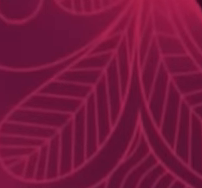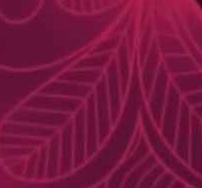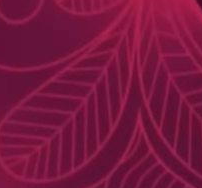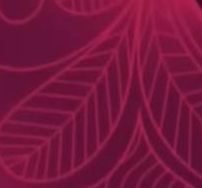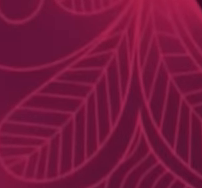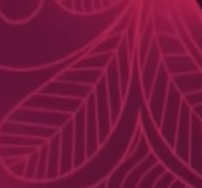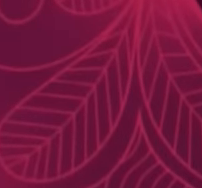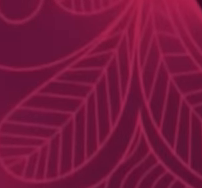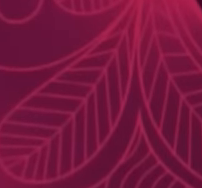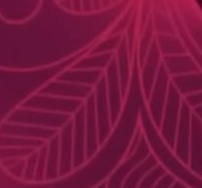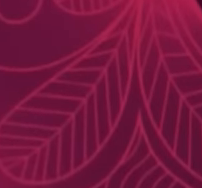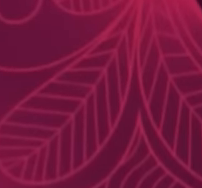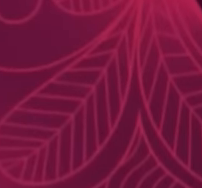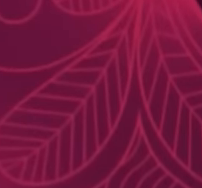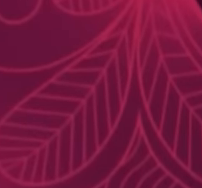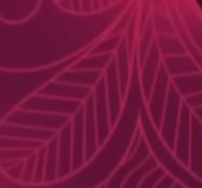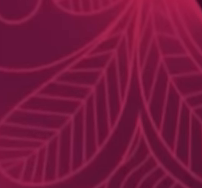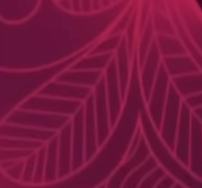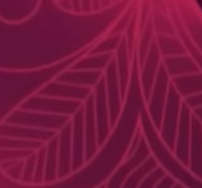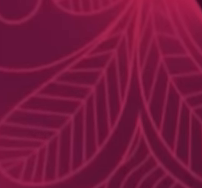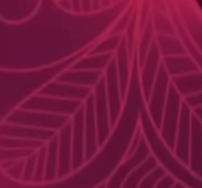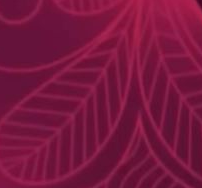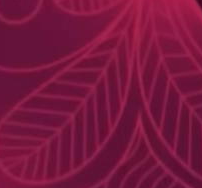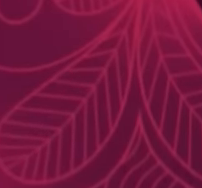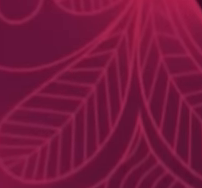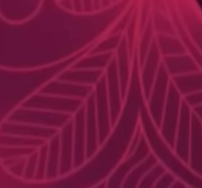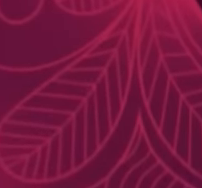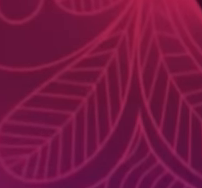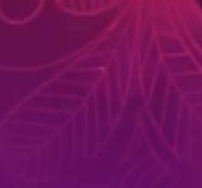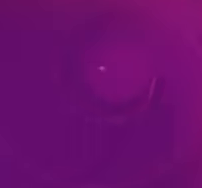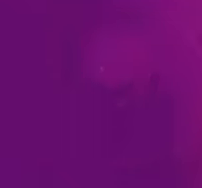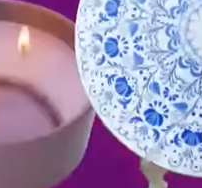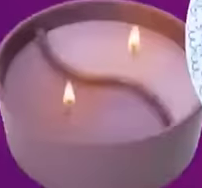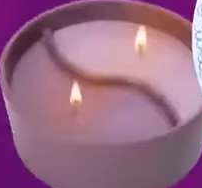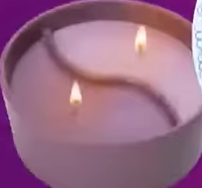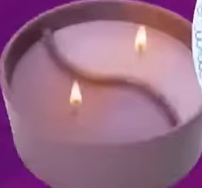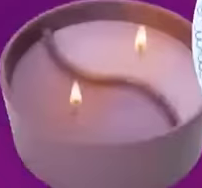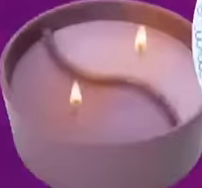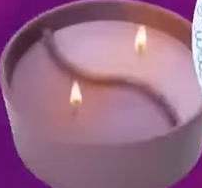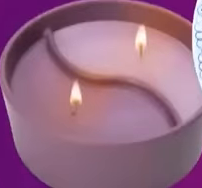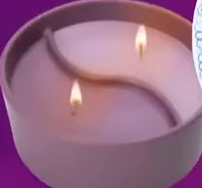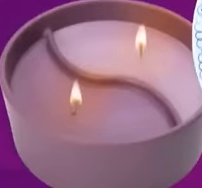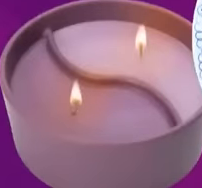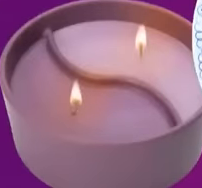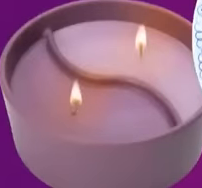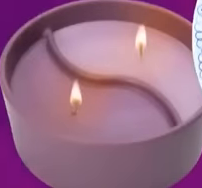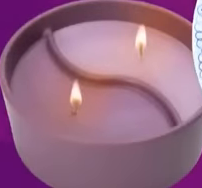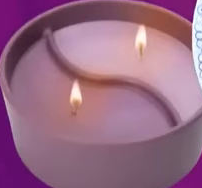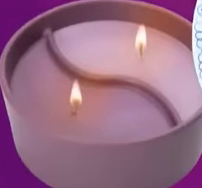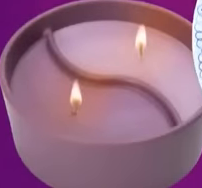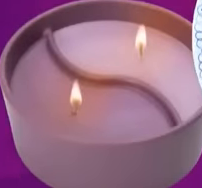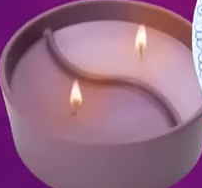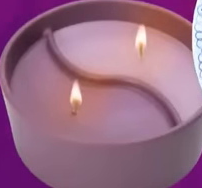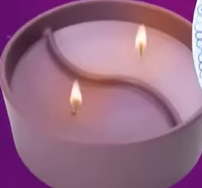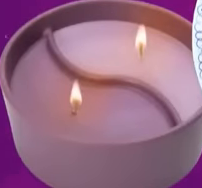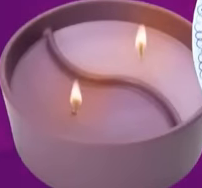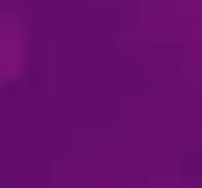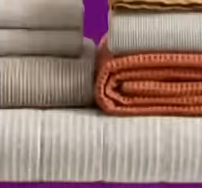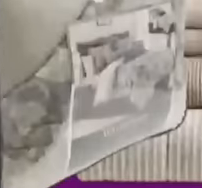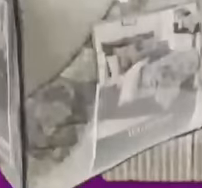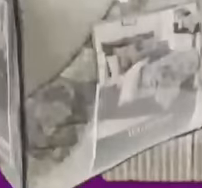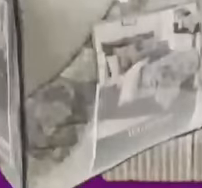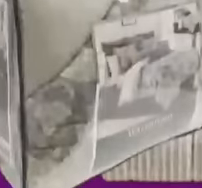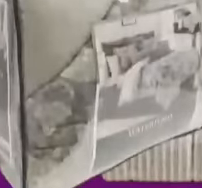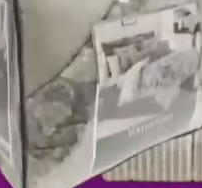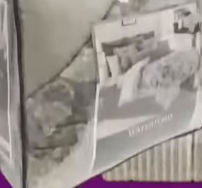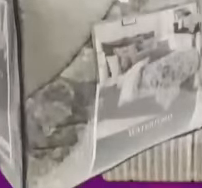Discount Sale. Illuminate your home with up to 75% off selected items. Enjoy unbeatable deals. 10 to 30% off ornaments. 30